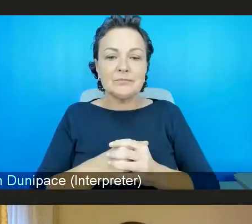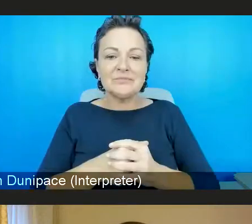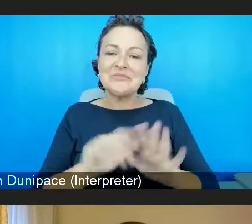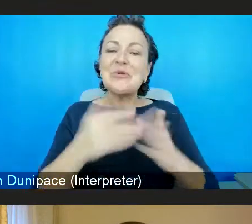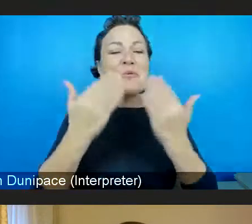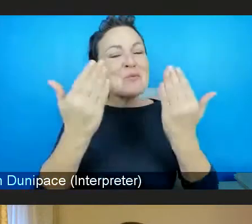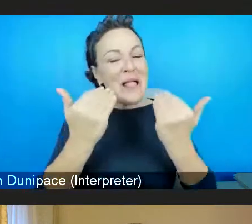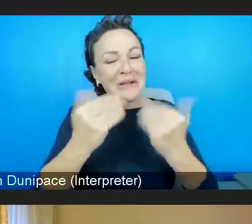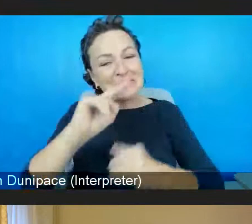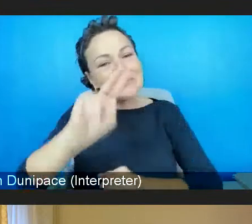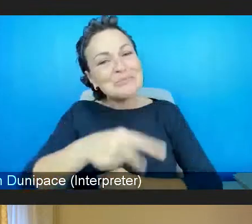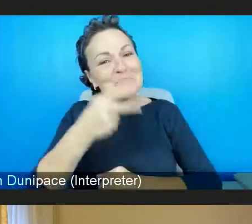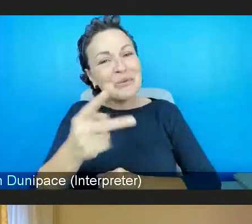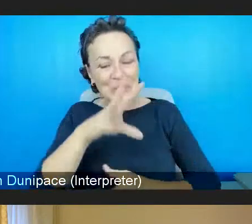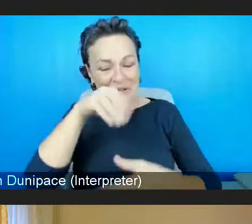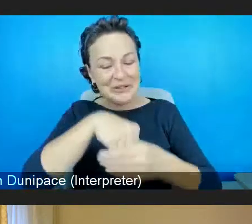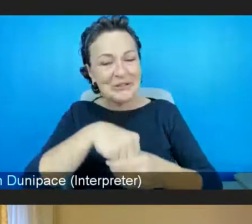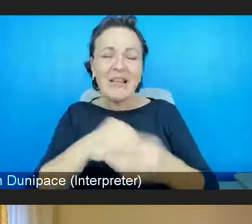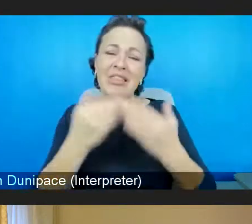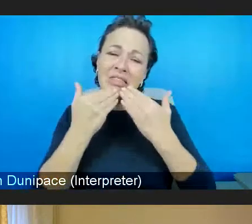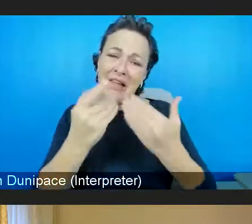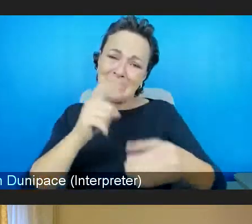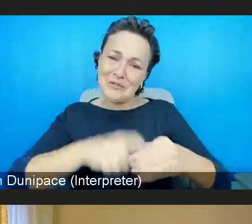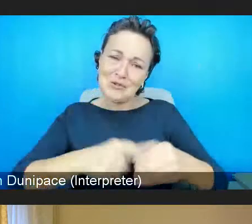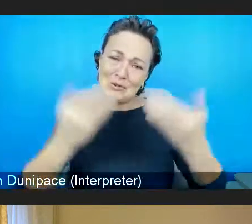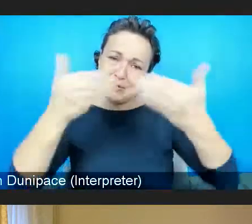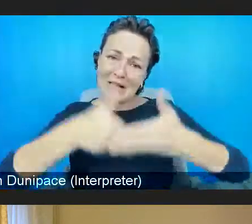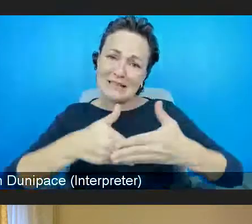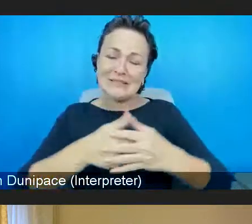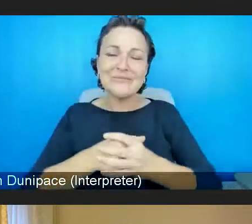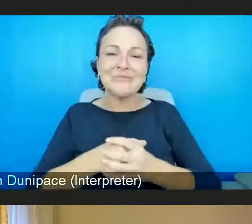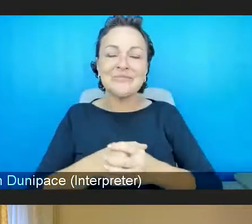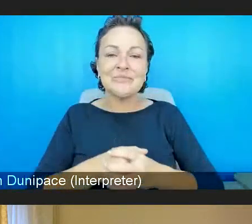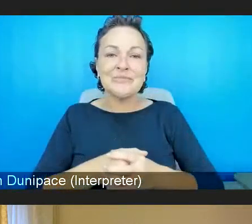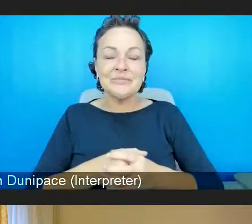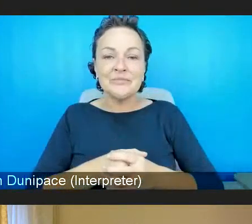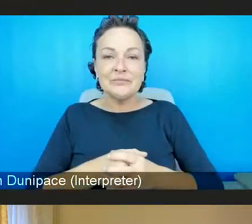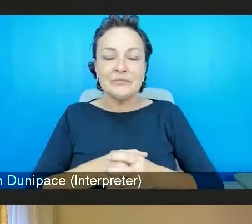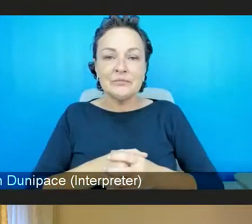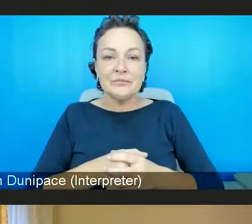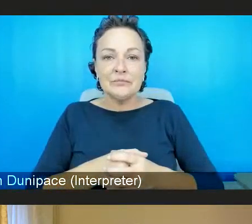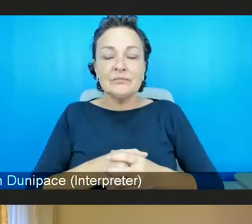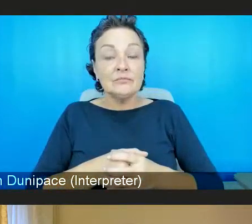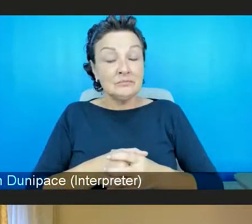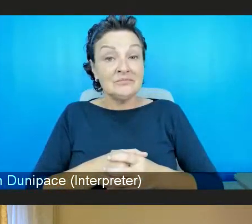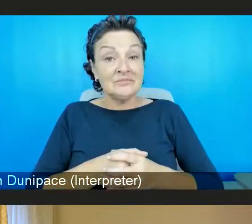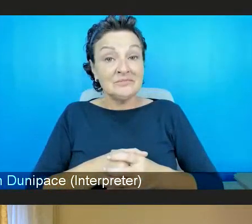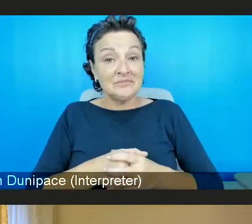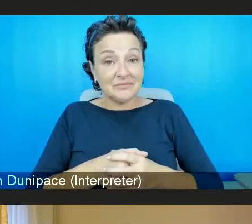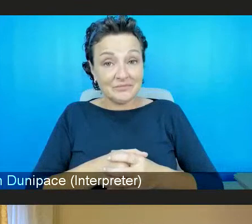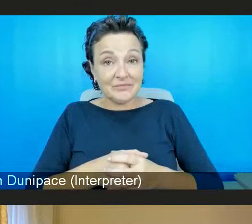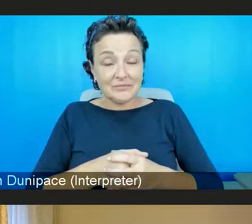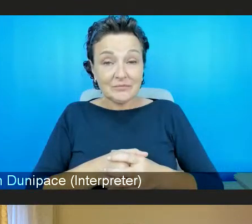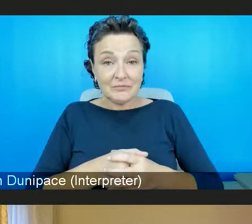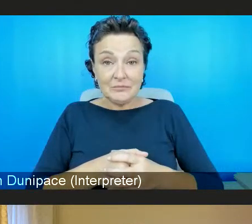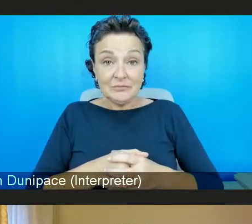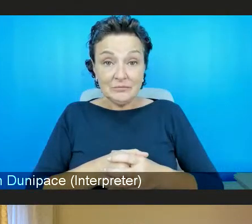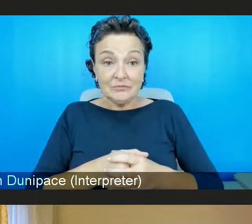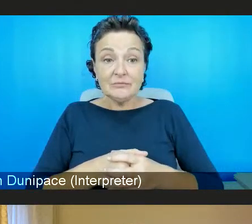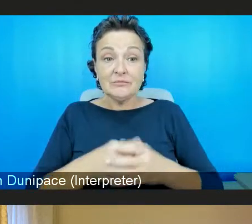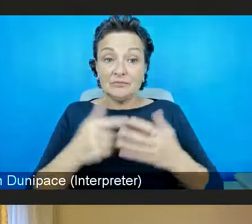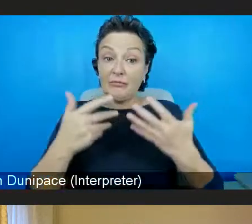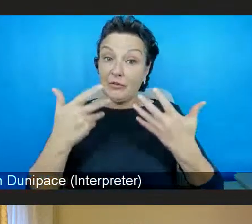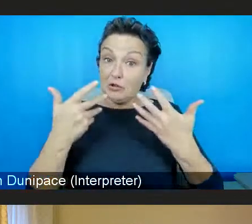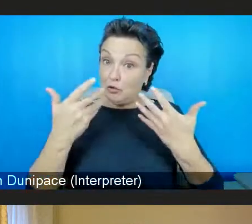you both. And thanks for joining us. So, as I said, as our panellists give us an opening